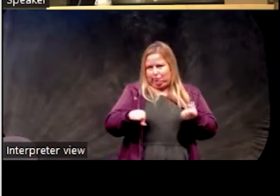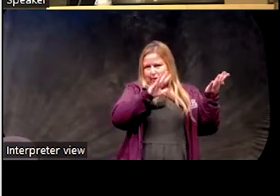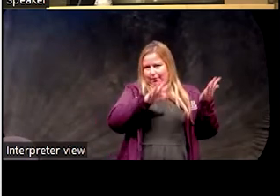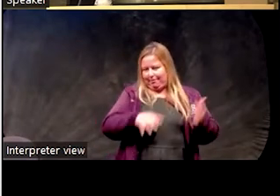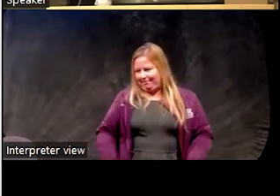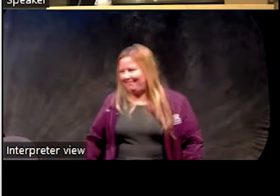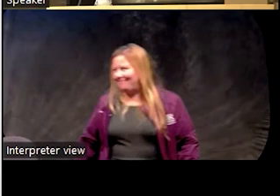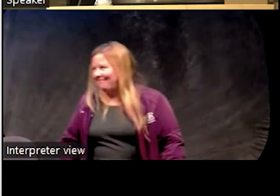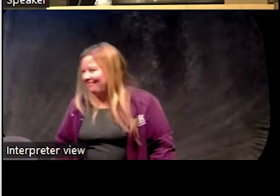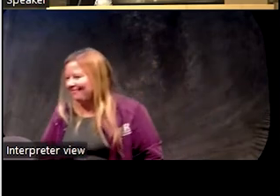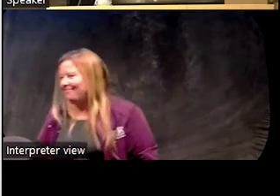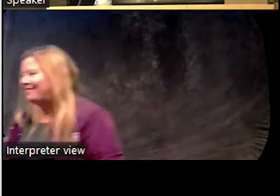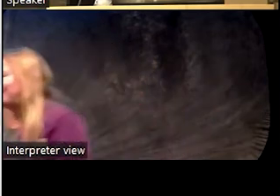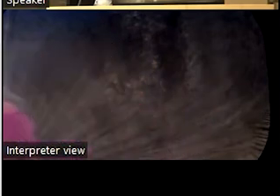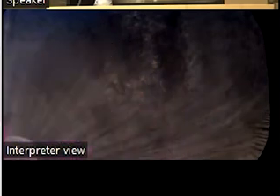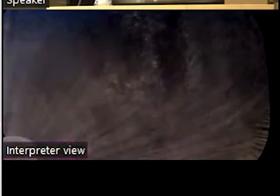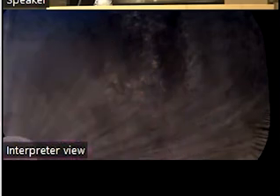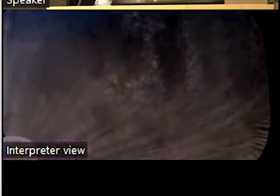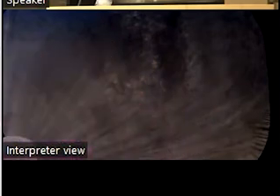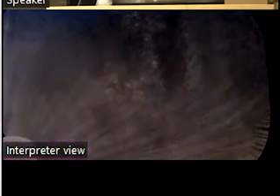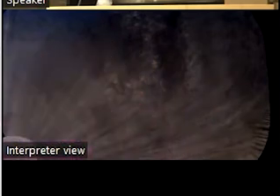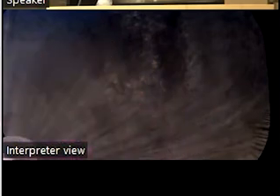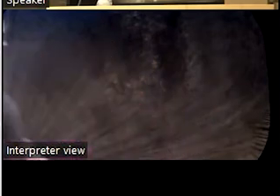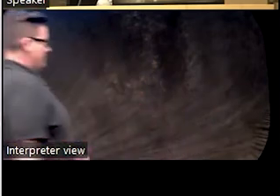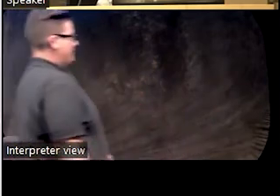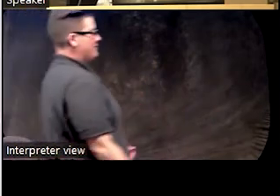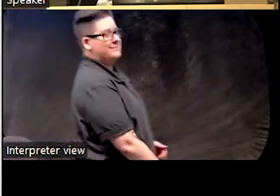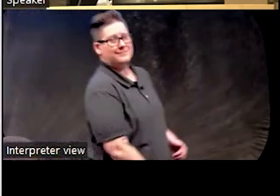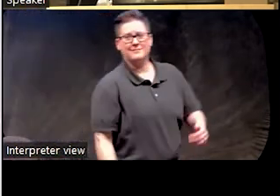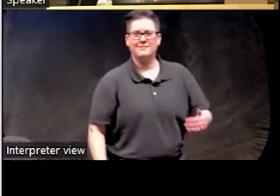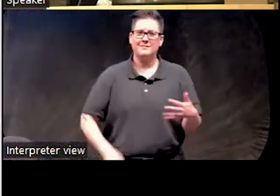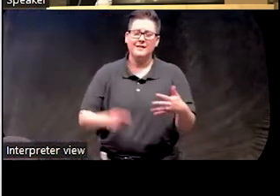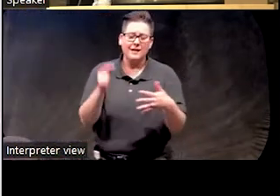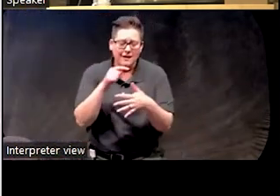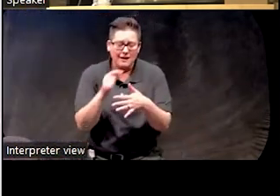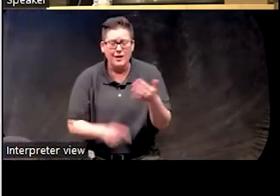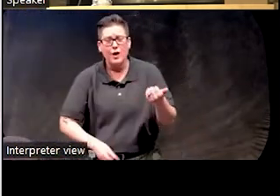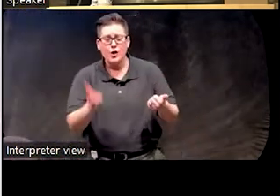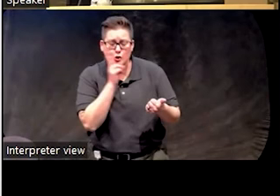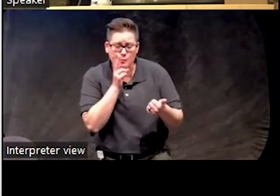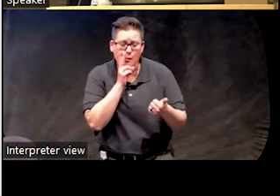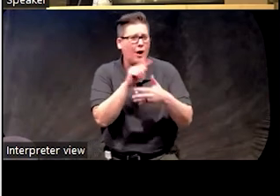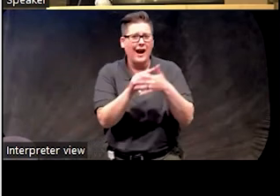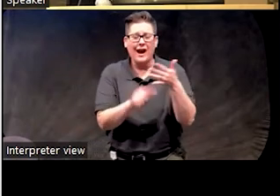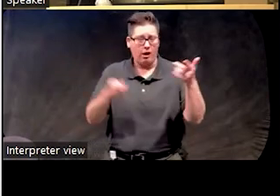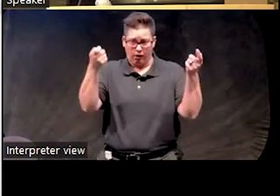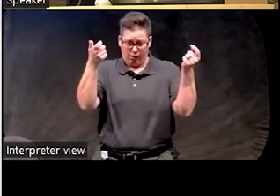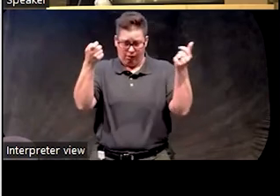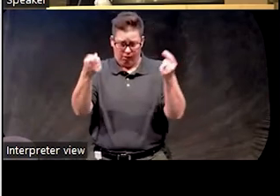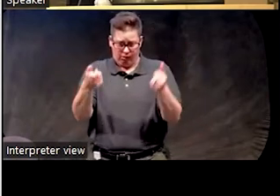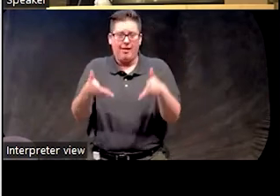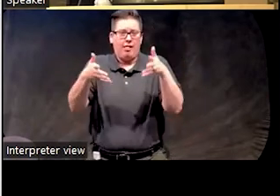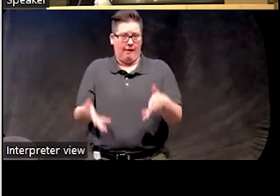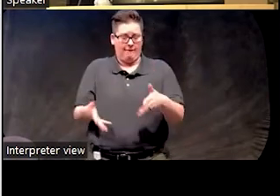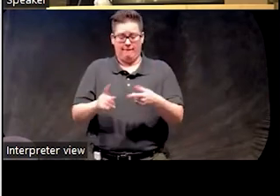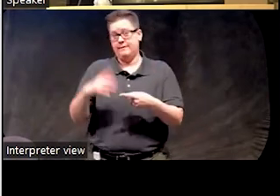get rid of smoking, get rid of all these extra things here. So that you're back to just